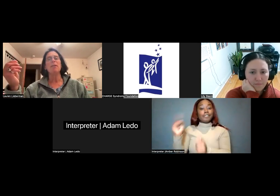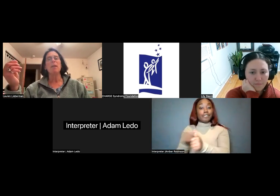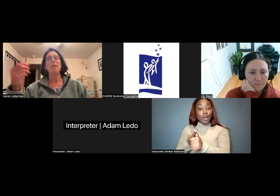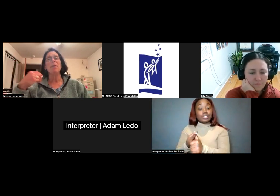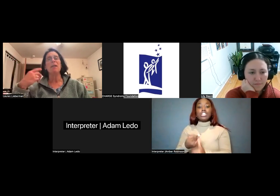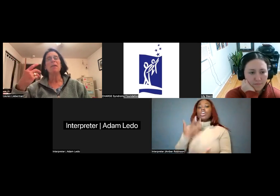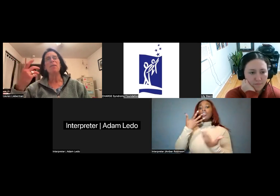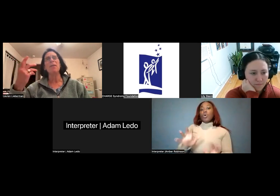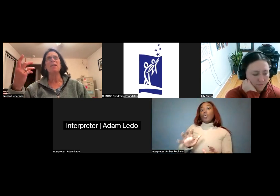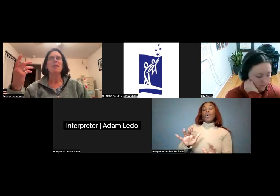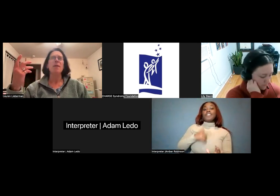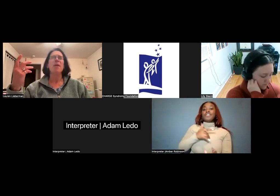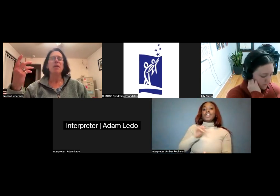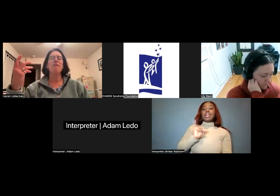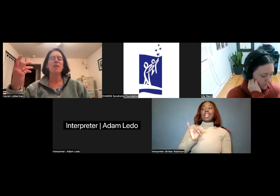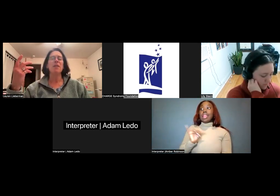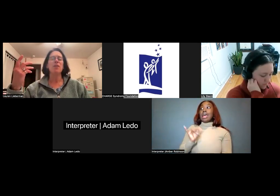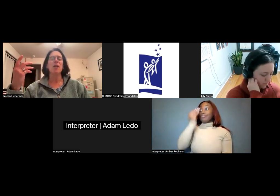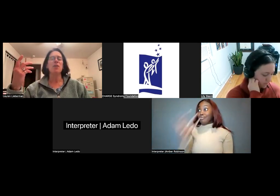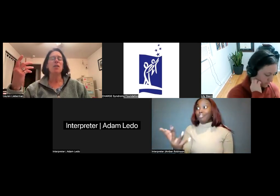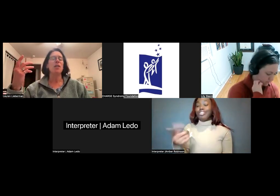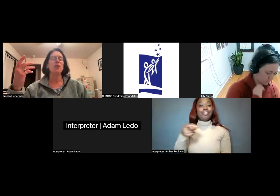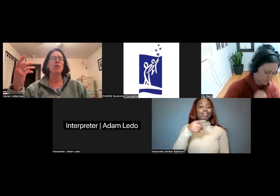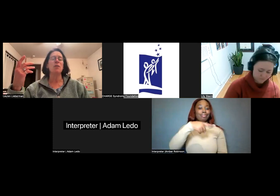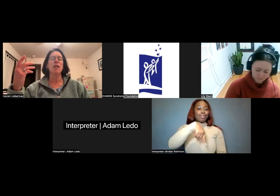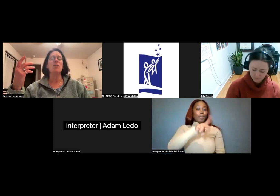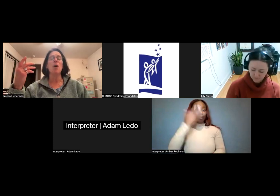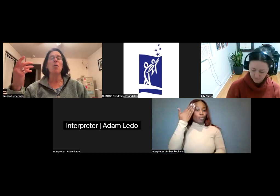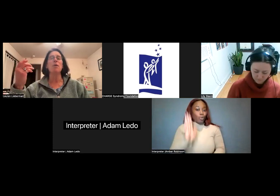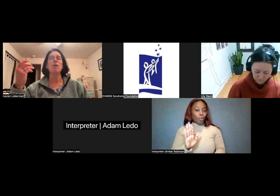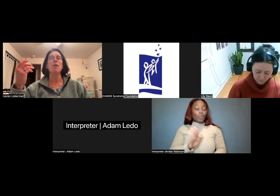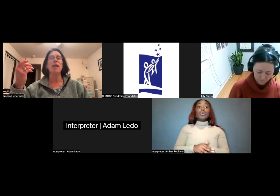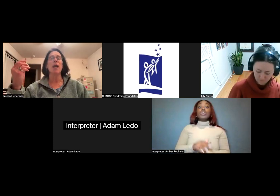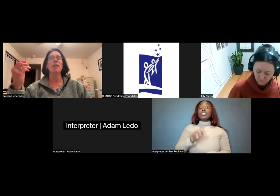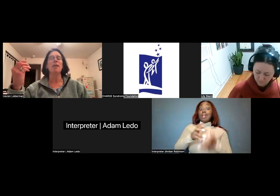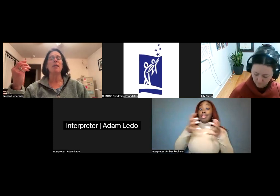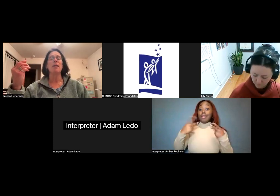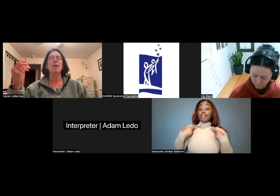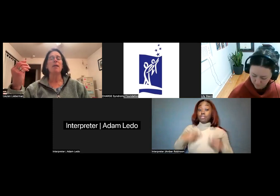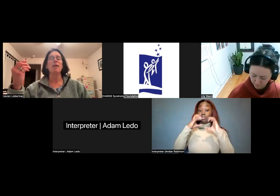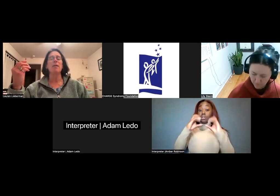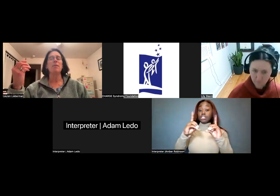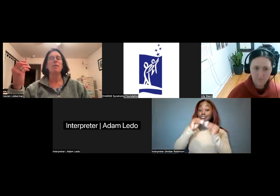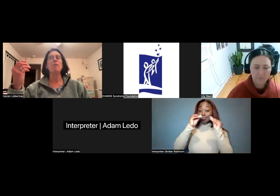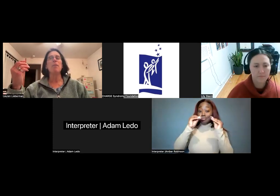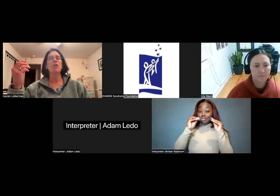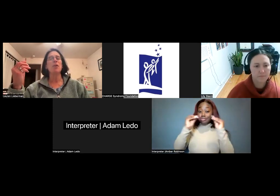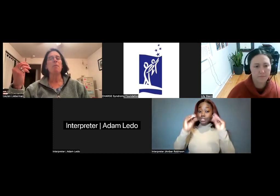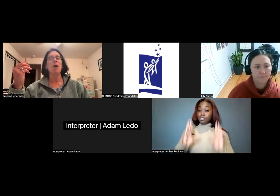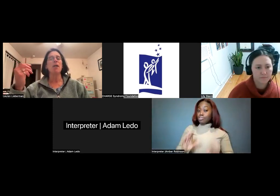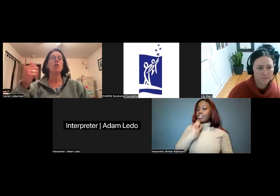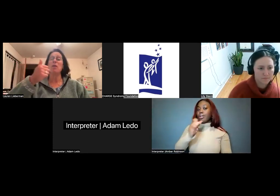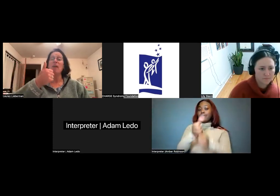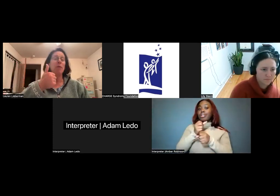want to blindside people. And the other thing is a lot of physical education teachers, they don't get information